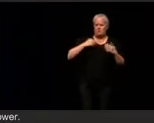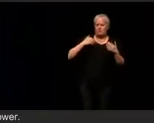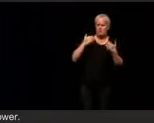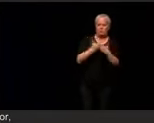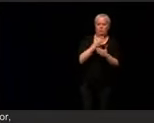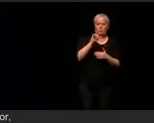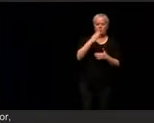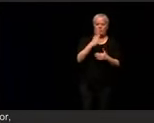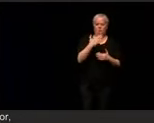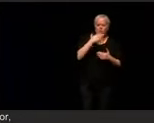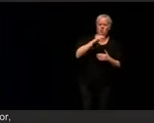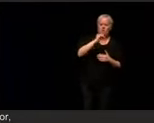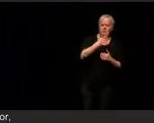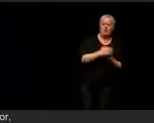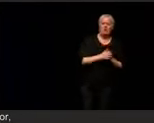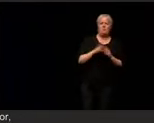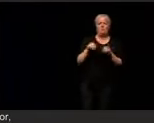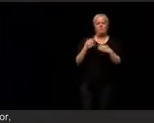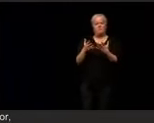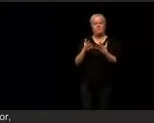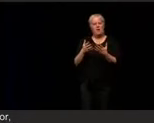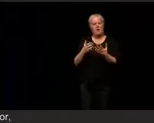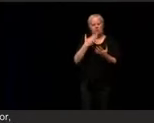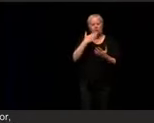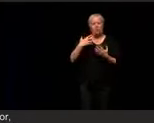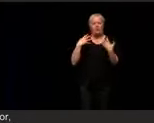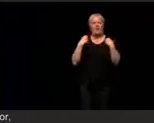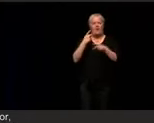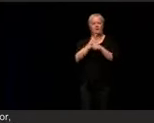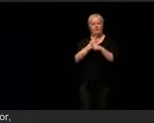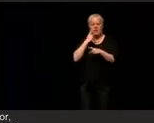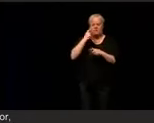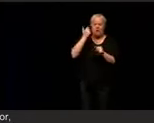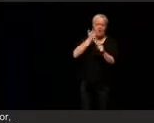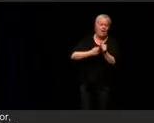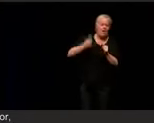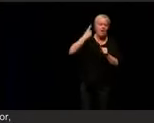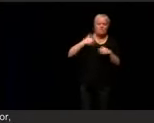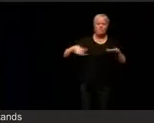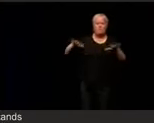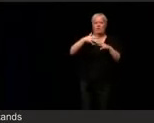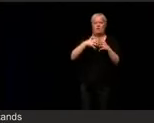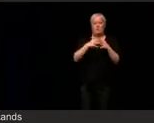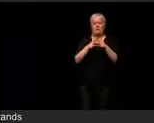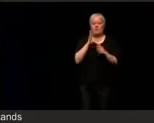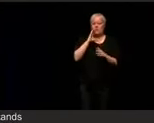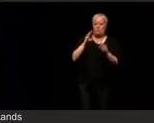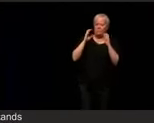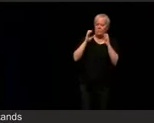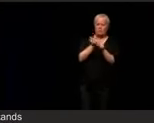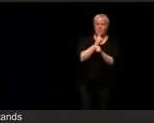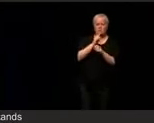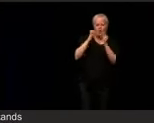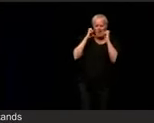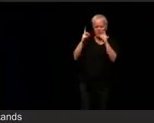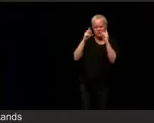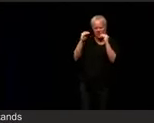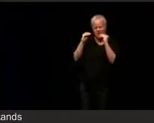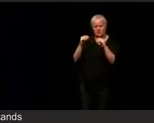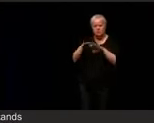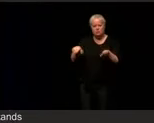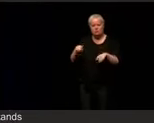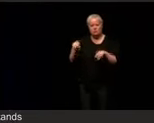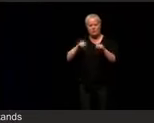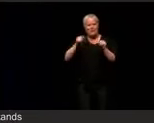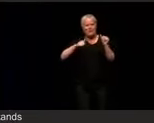-quality health care to every single New Yorker and every single American, make sure we educate our children so that they can pursue